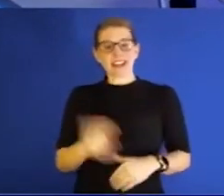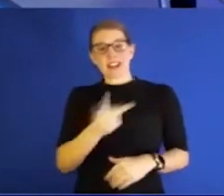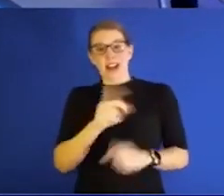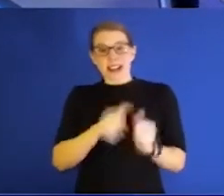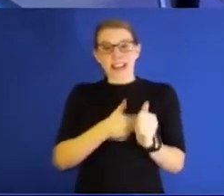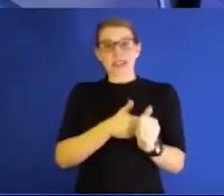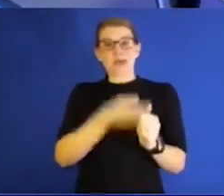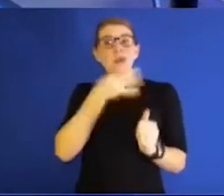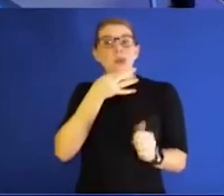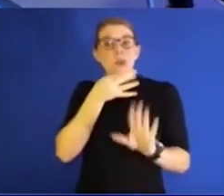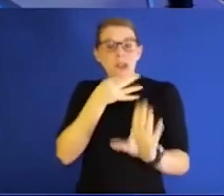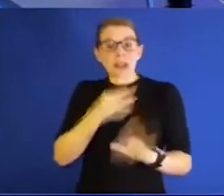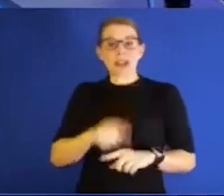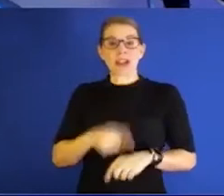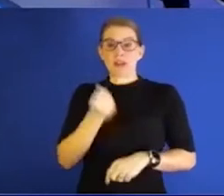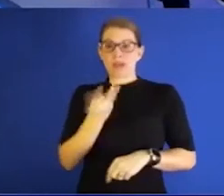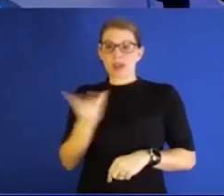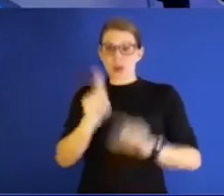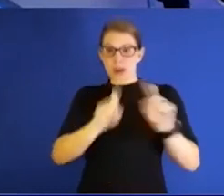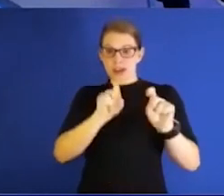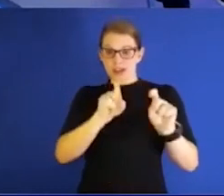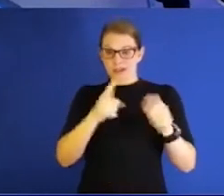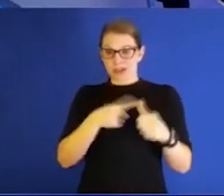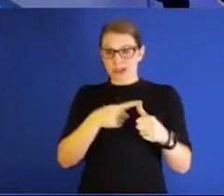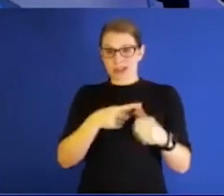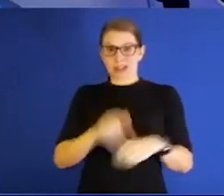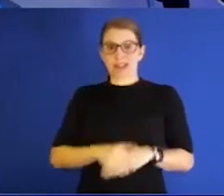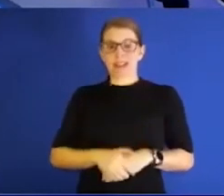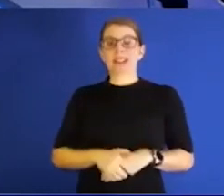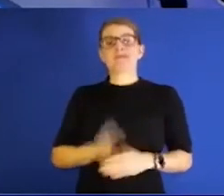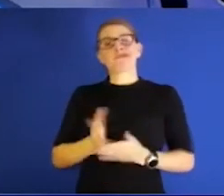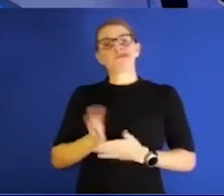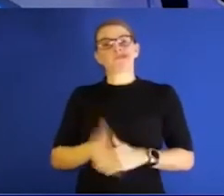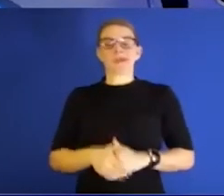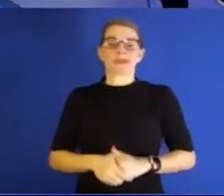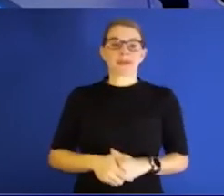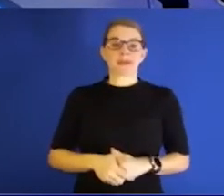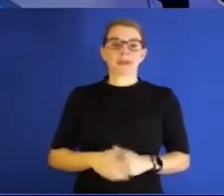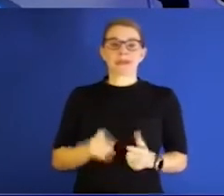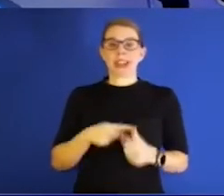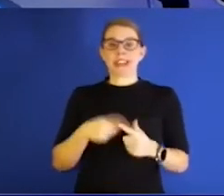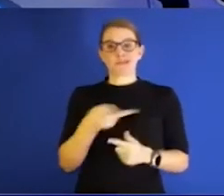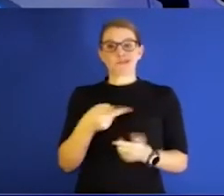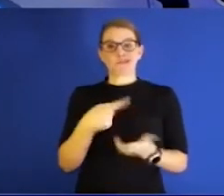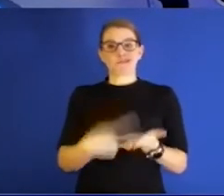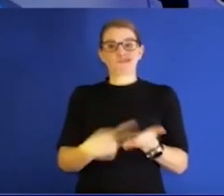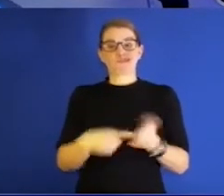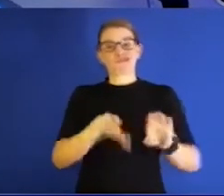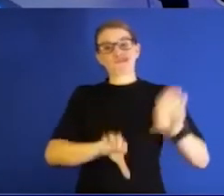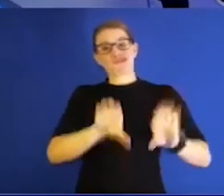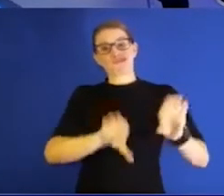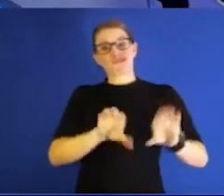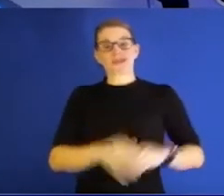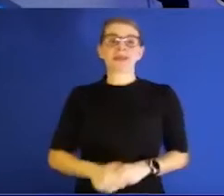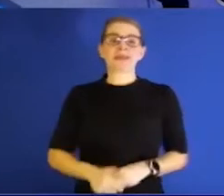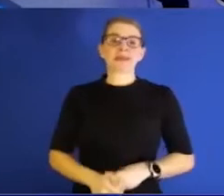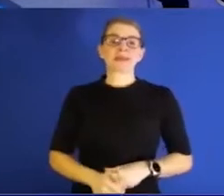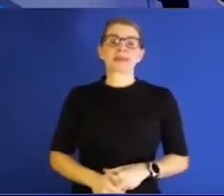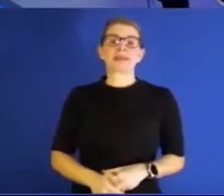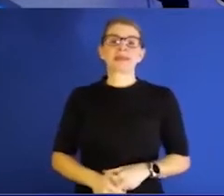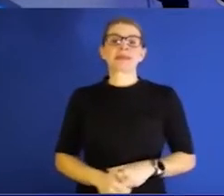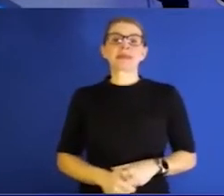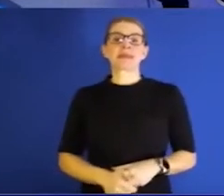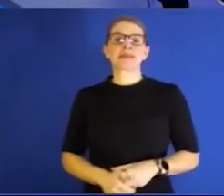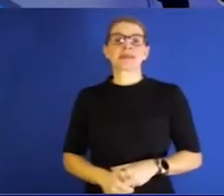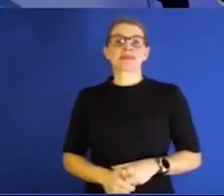few moments. A few questions I want to ask Dr. Gerard and then I'm going to let you talk to your buddy a little bit. Okay. So let's just